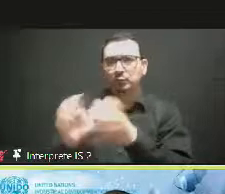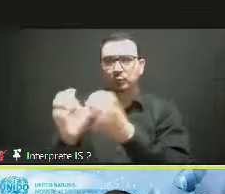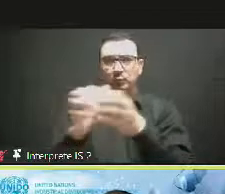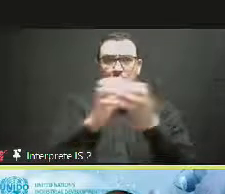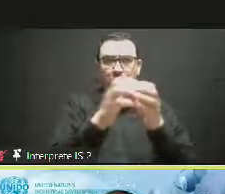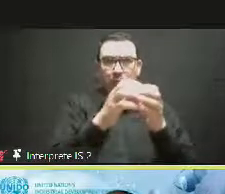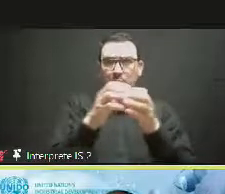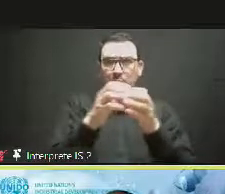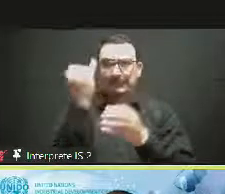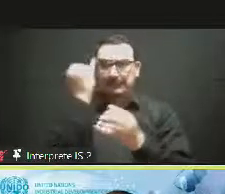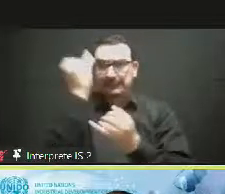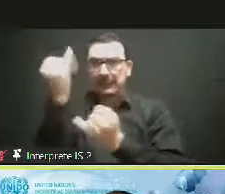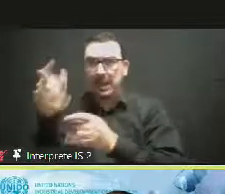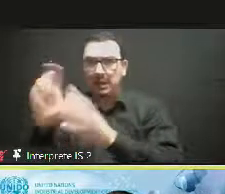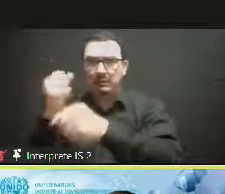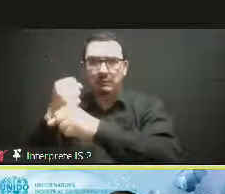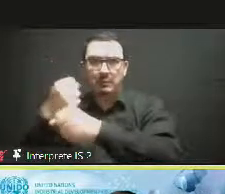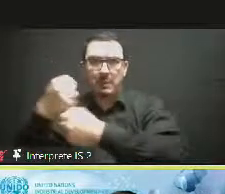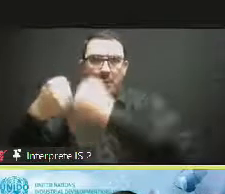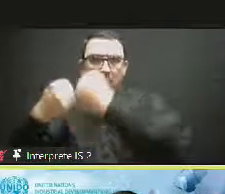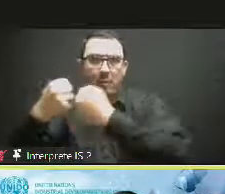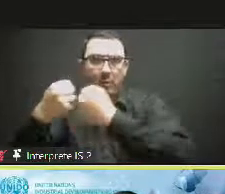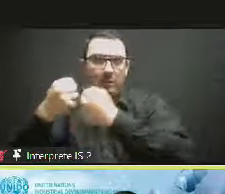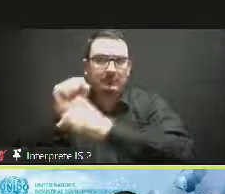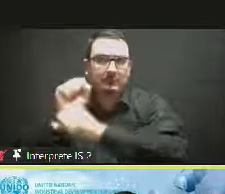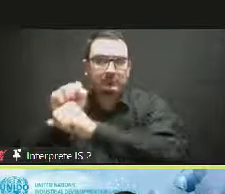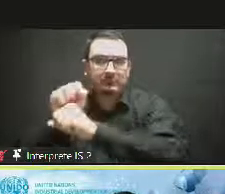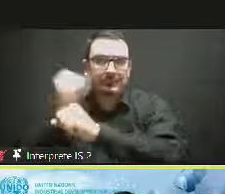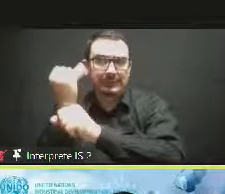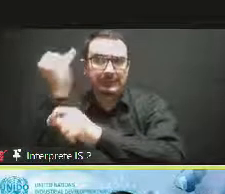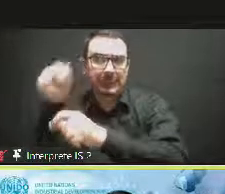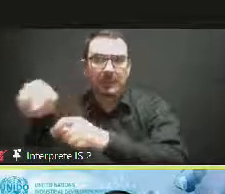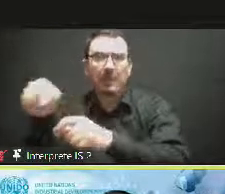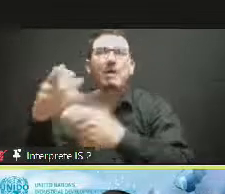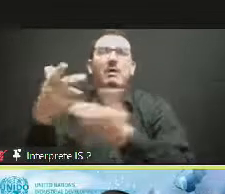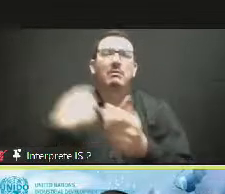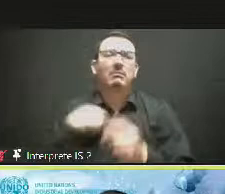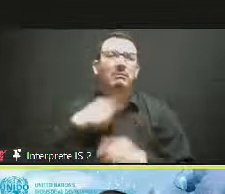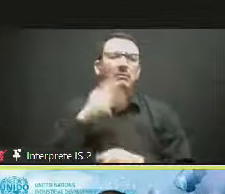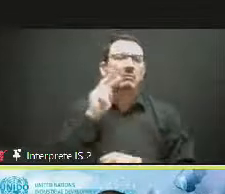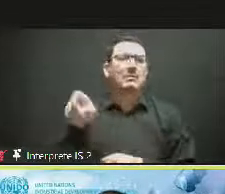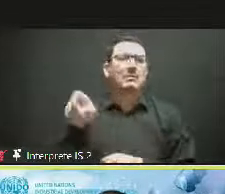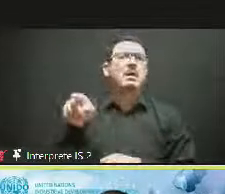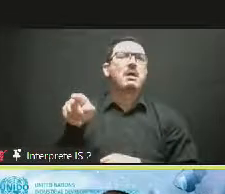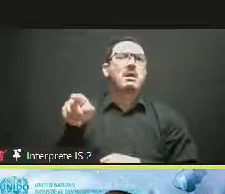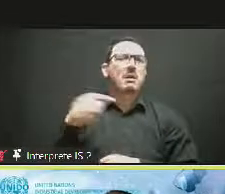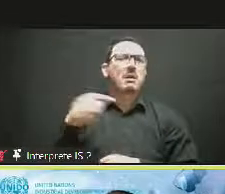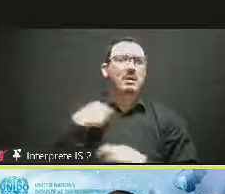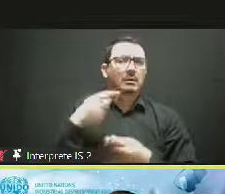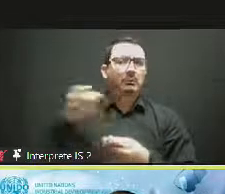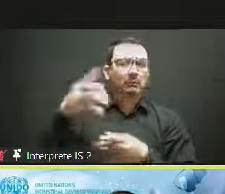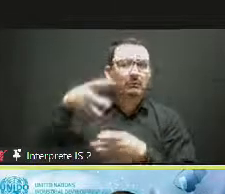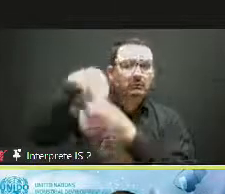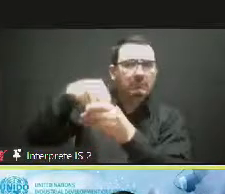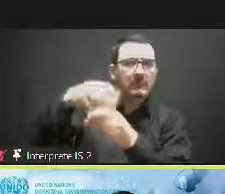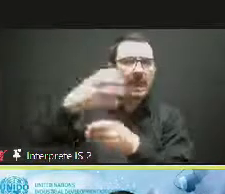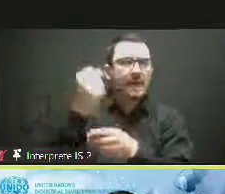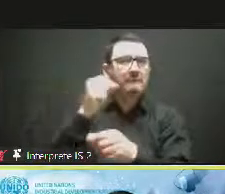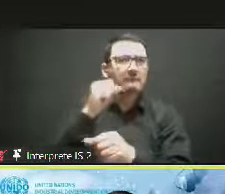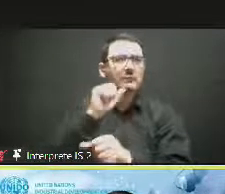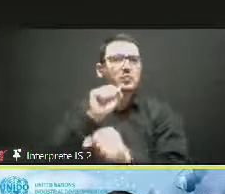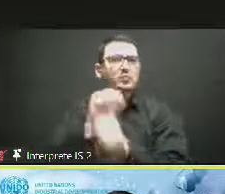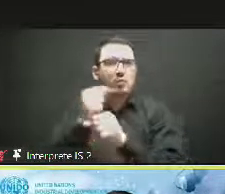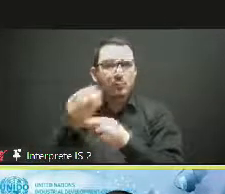on the job creation, on the amount of jobs that is currently involving worldwide with the